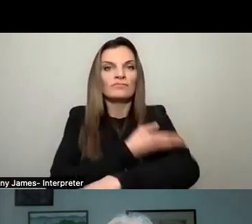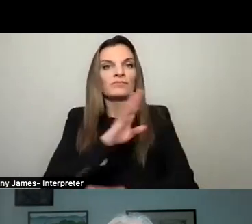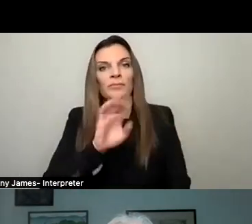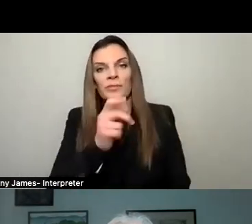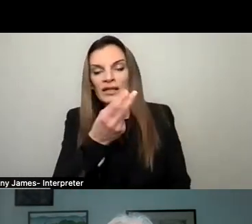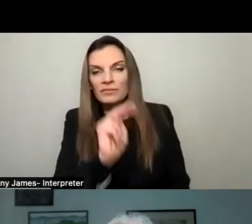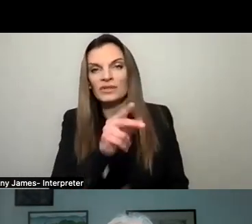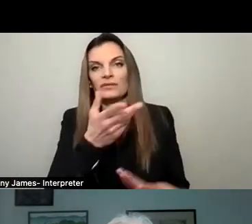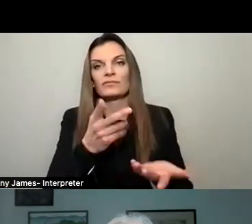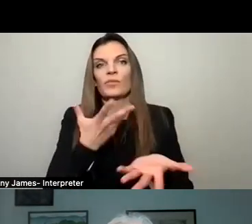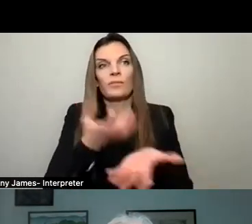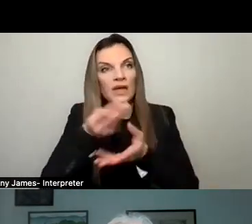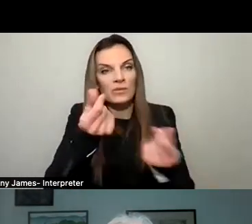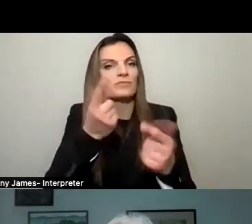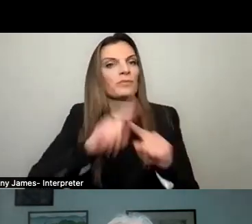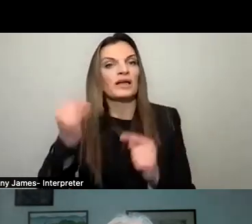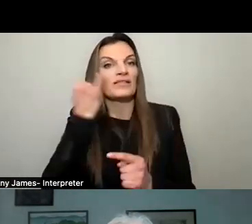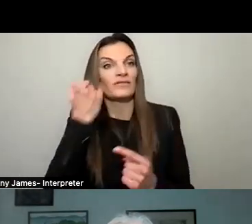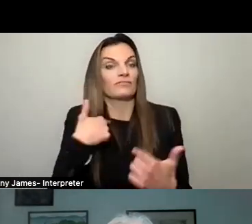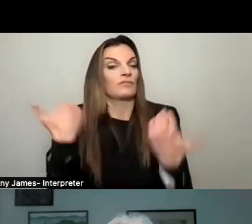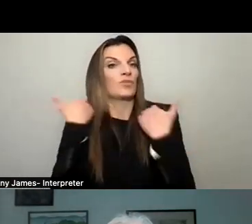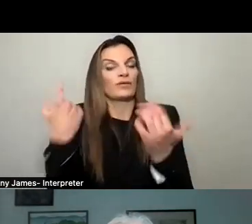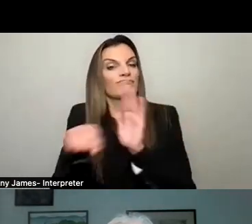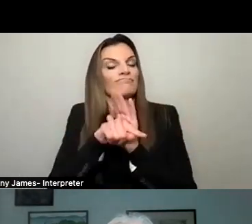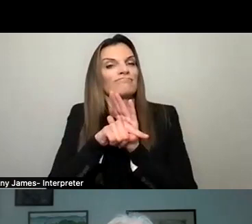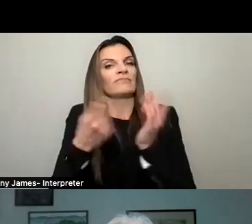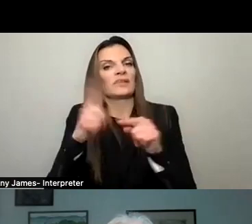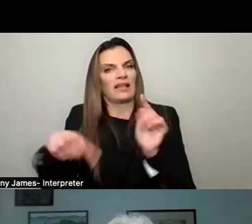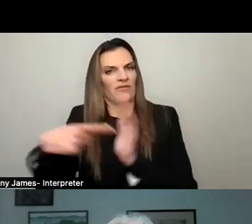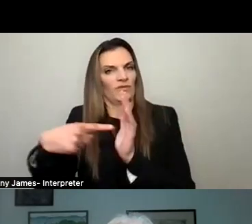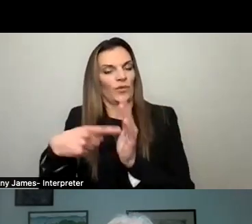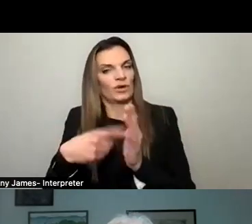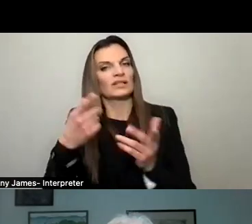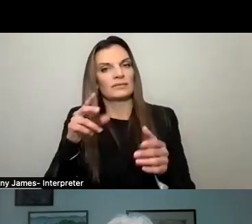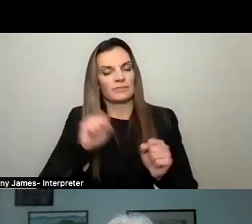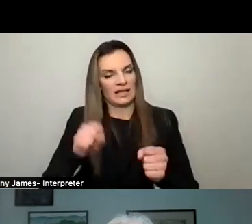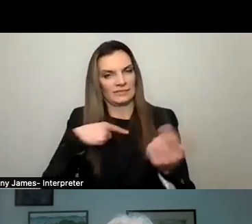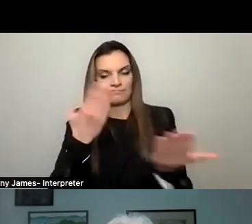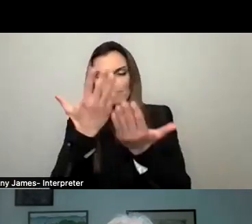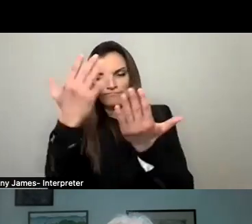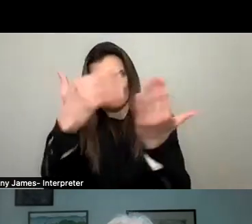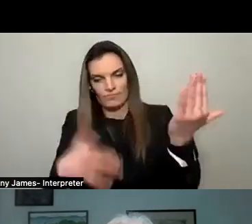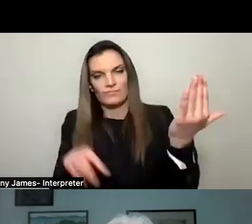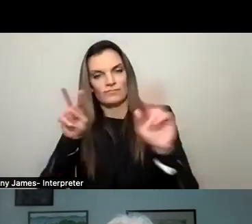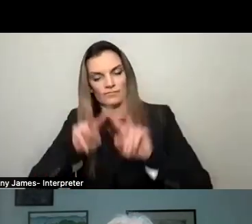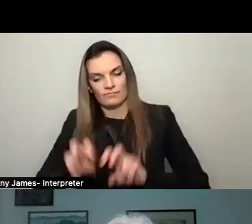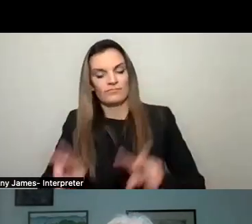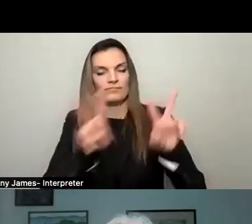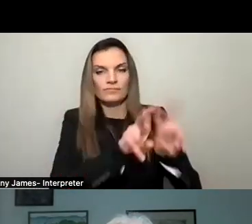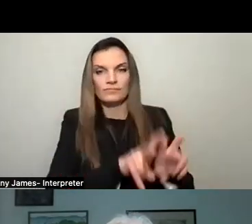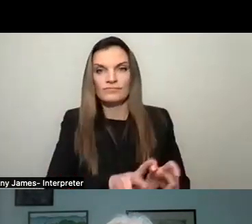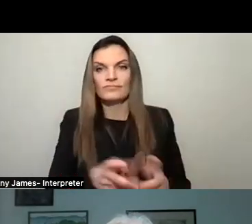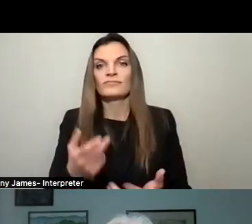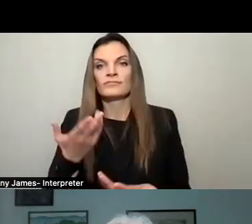to buy properties, and to expand parking. It barely limits our ability to adapt as a village into the future,